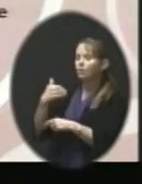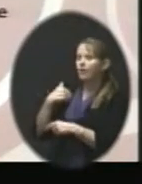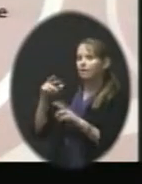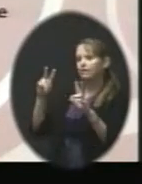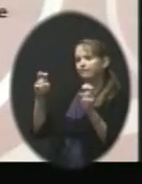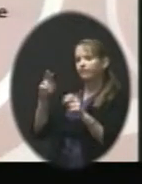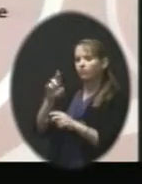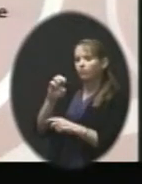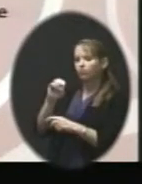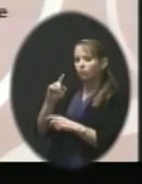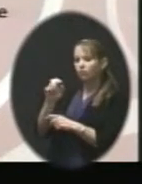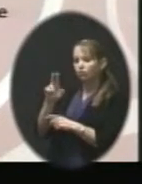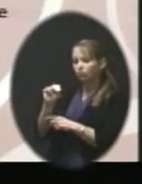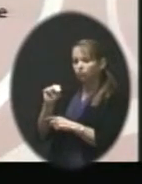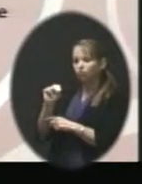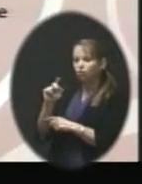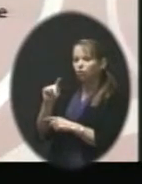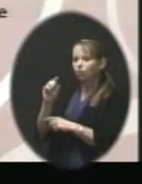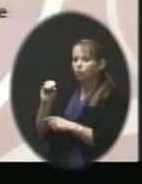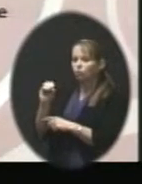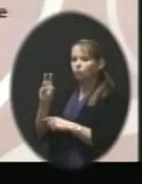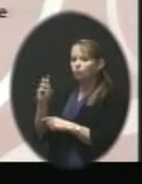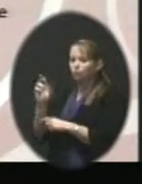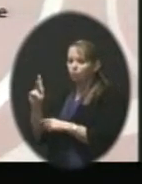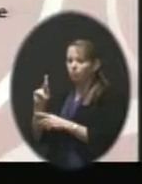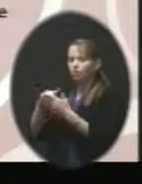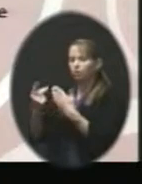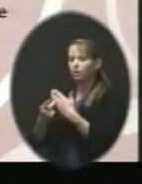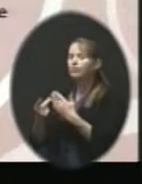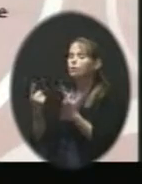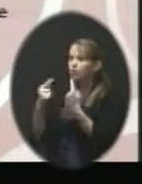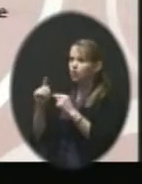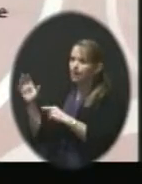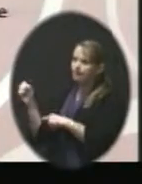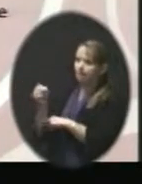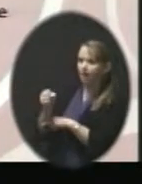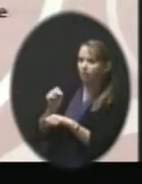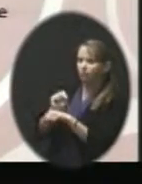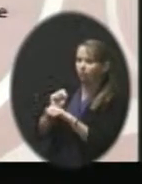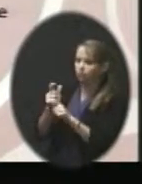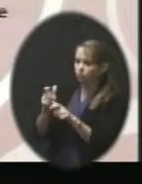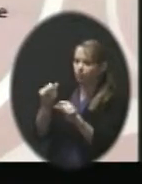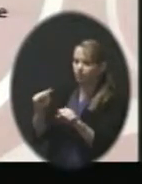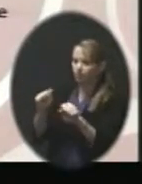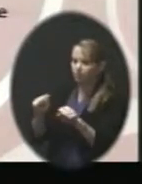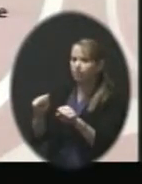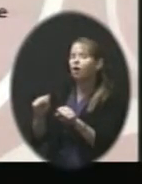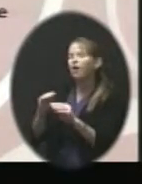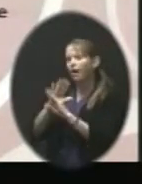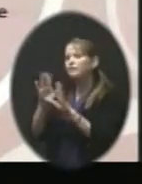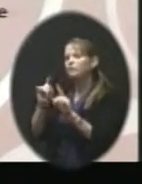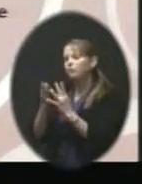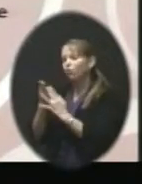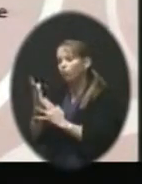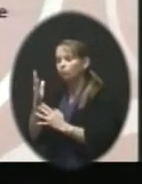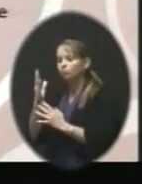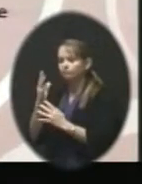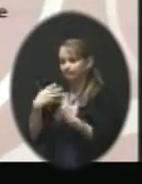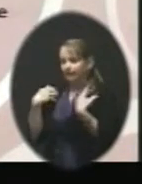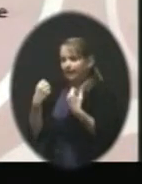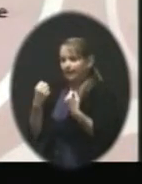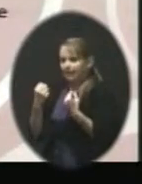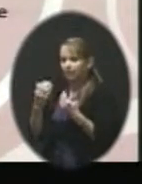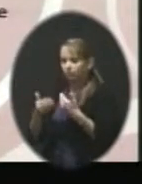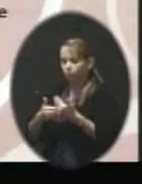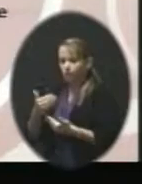We try to get people back to work as quick as they can, but obviously they have to go through their healing process if they were hurt. Maybe a doctor would release,